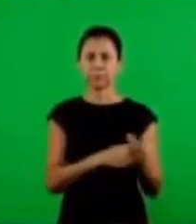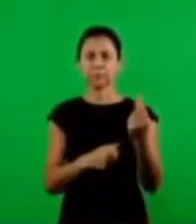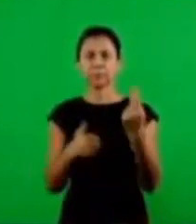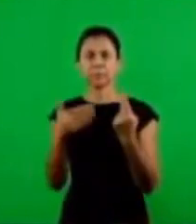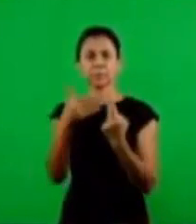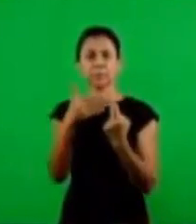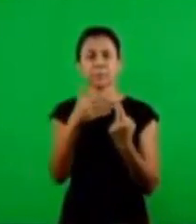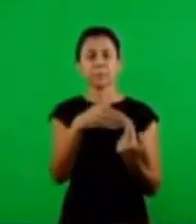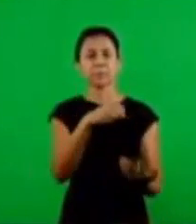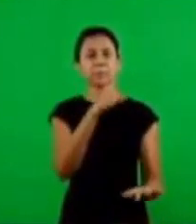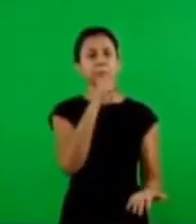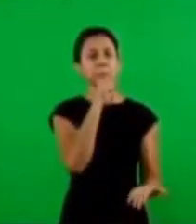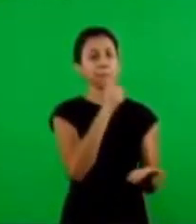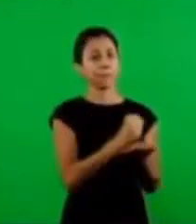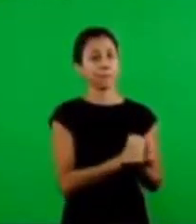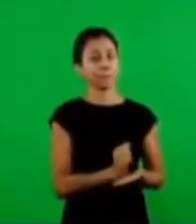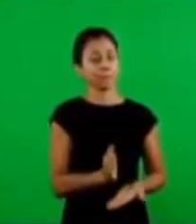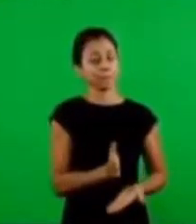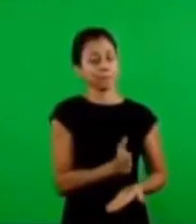to the Old Testament.